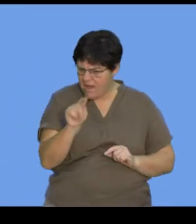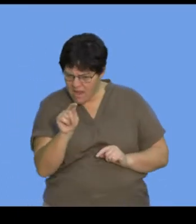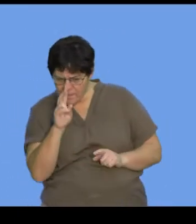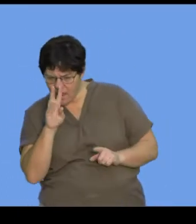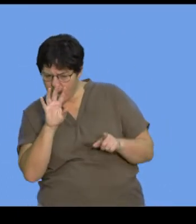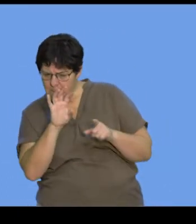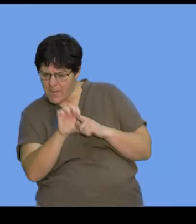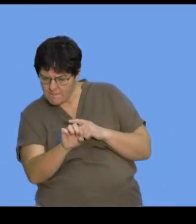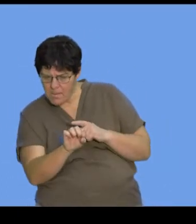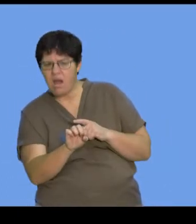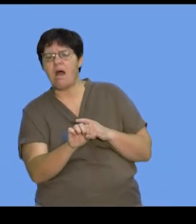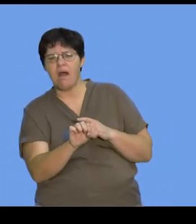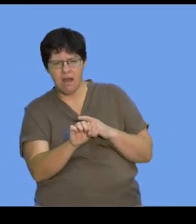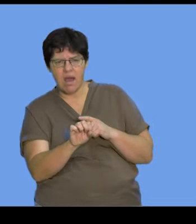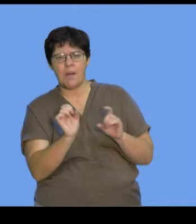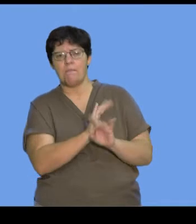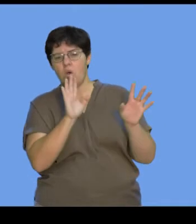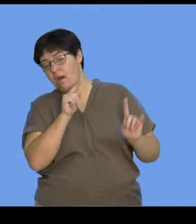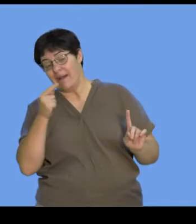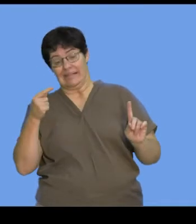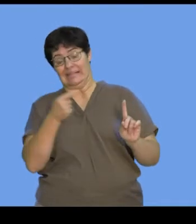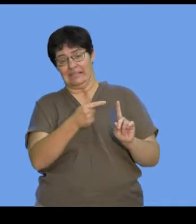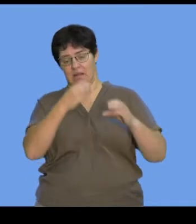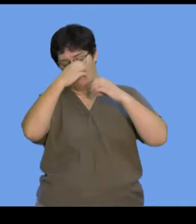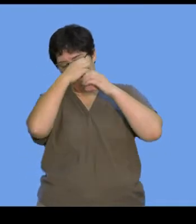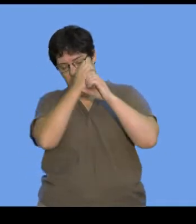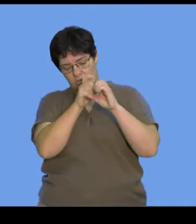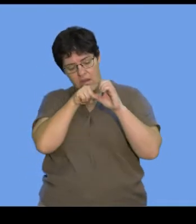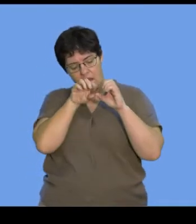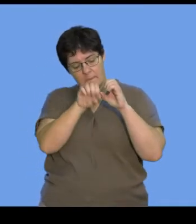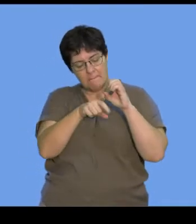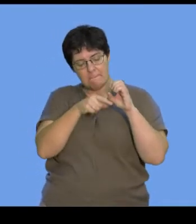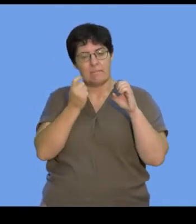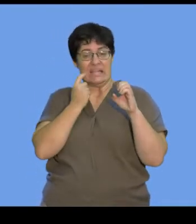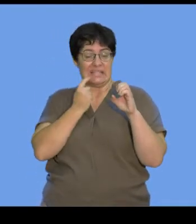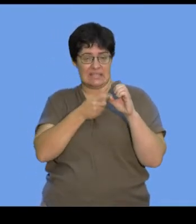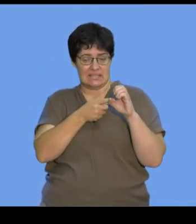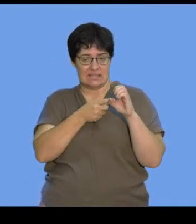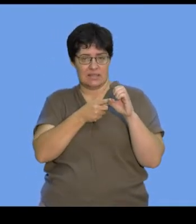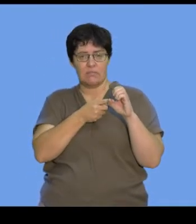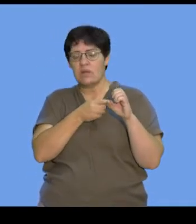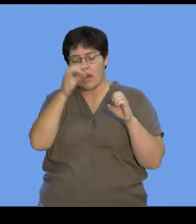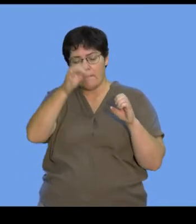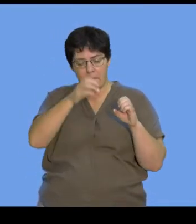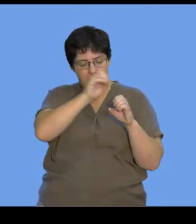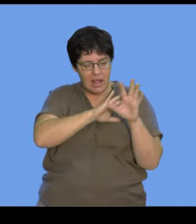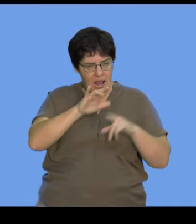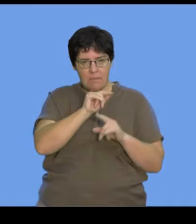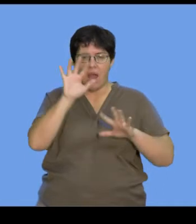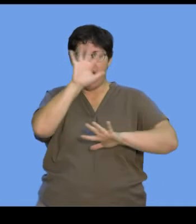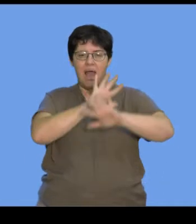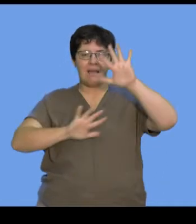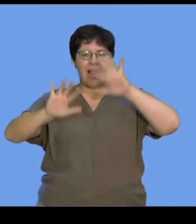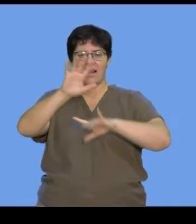chromosomes look significantly more distinguished under a microscope. And they found that with the stains that they used, it produced